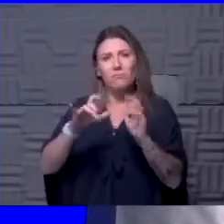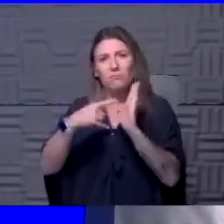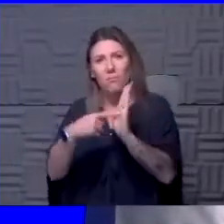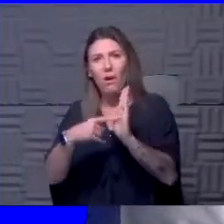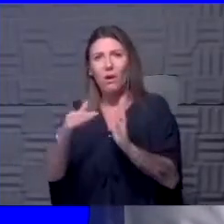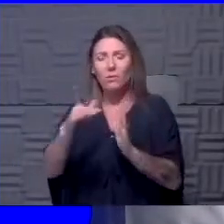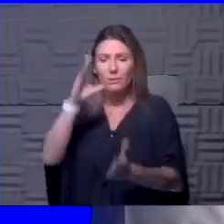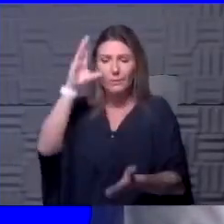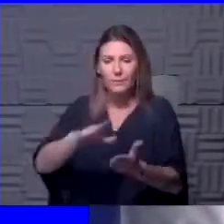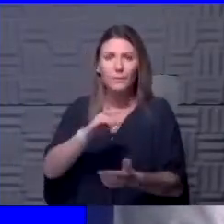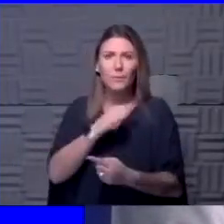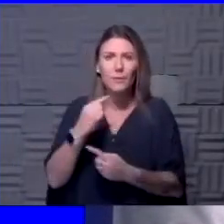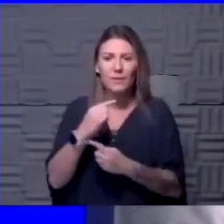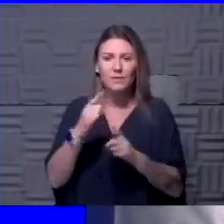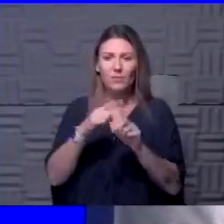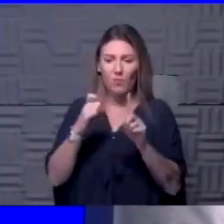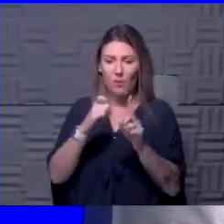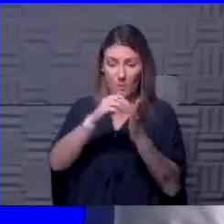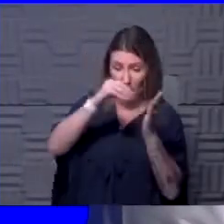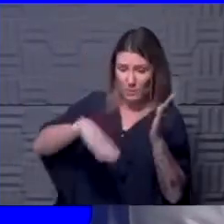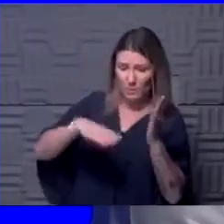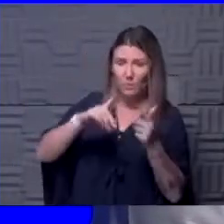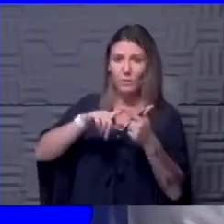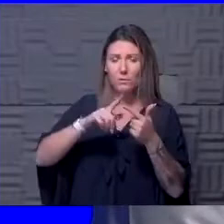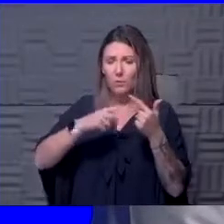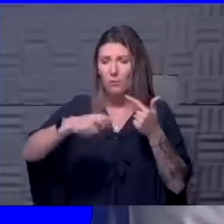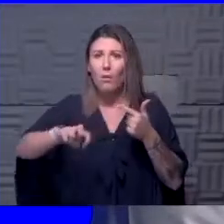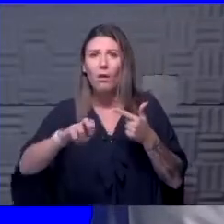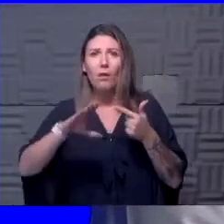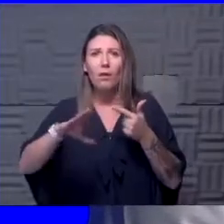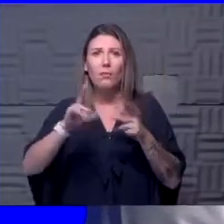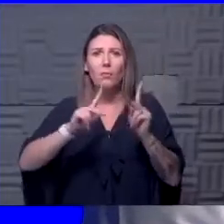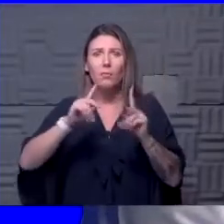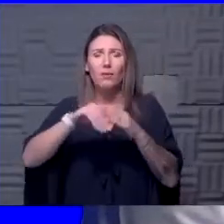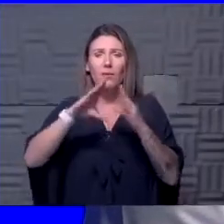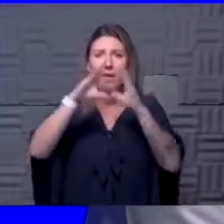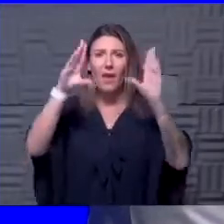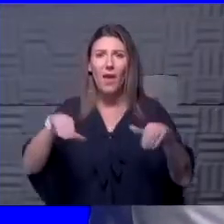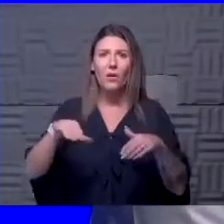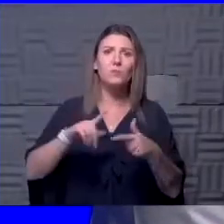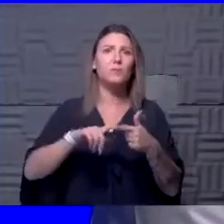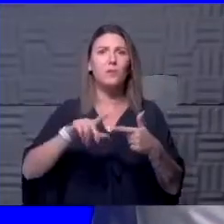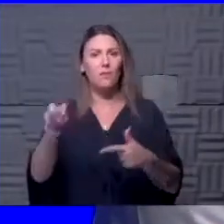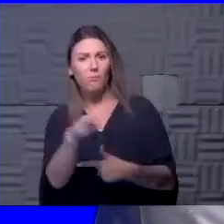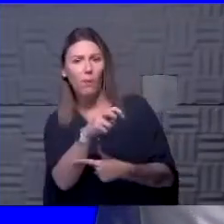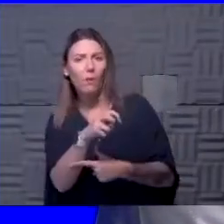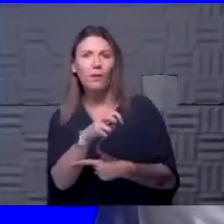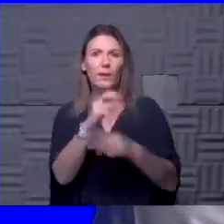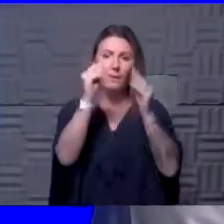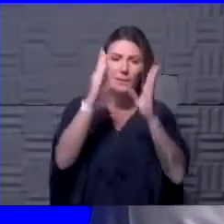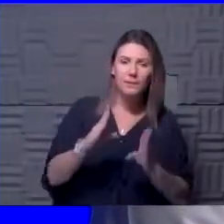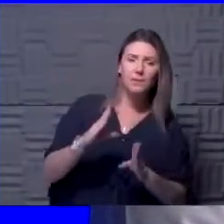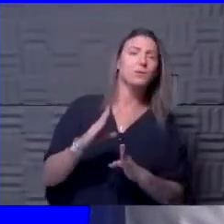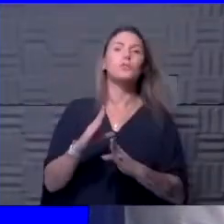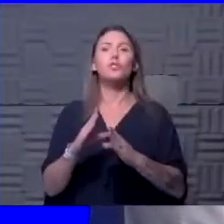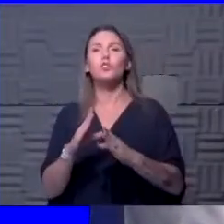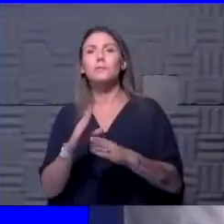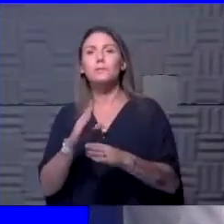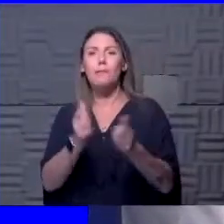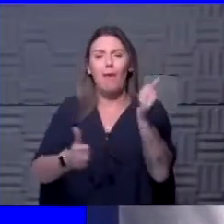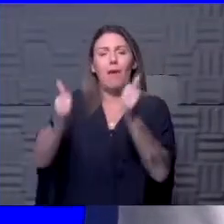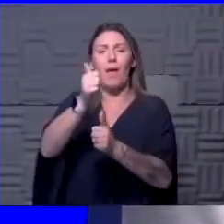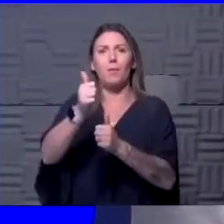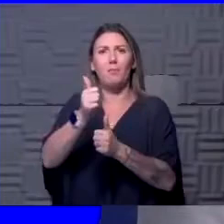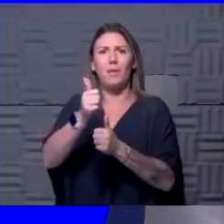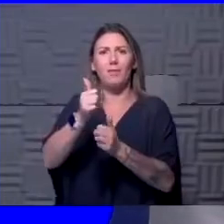spread of the disease to the students, to their households, and to the teachers, administrators, you know, custodial people, everybody else